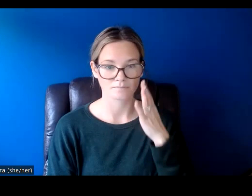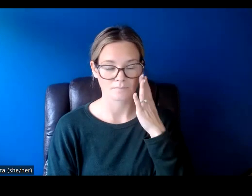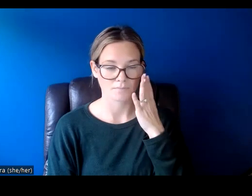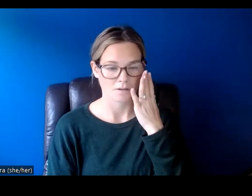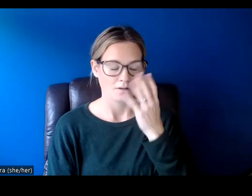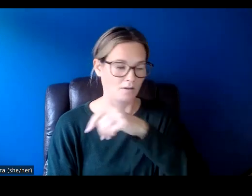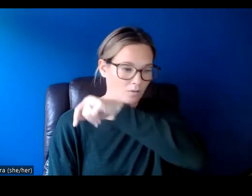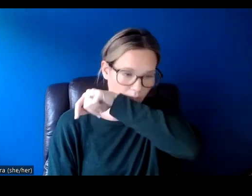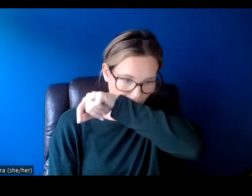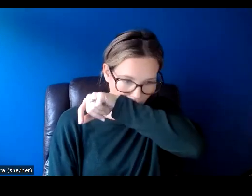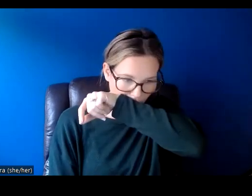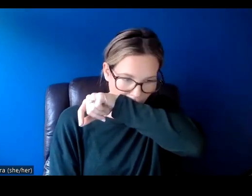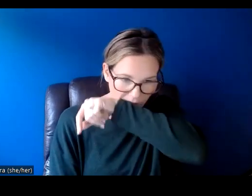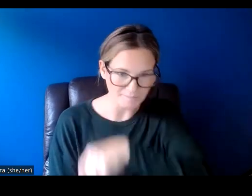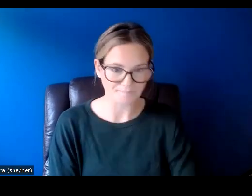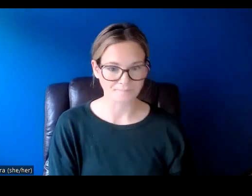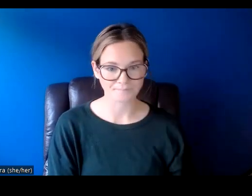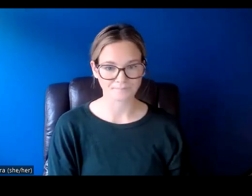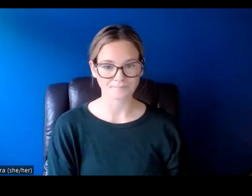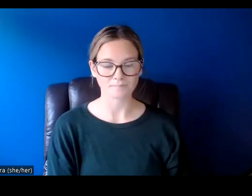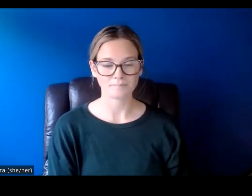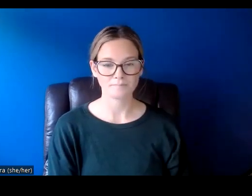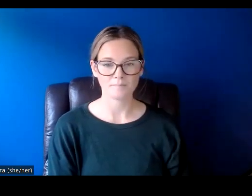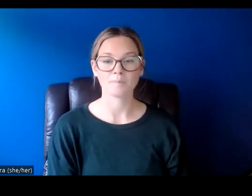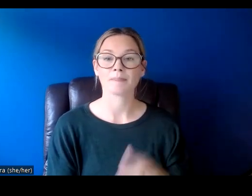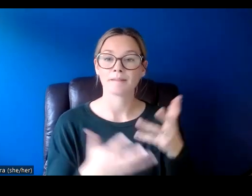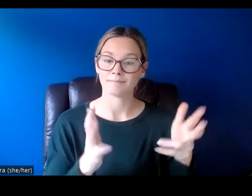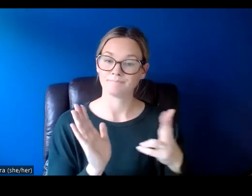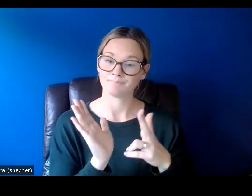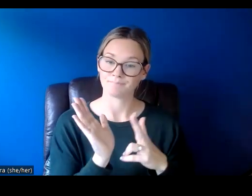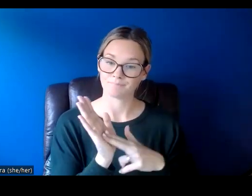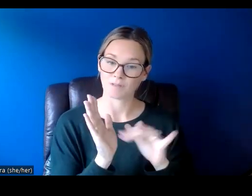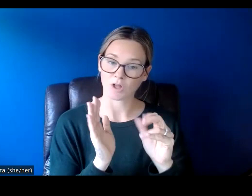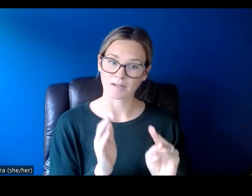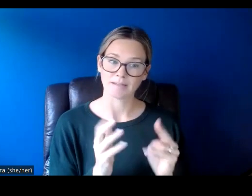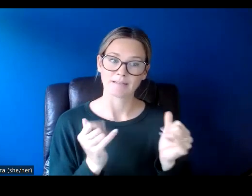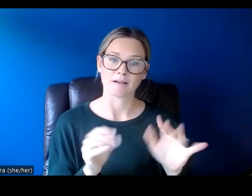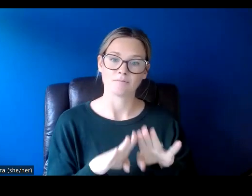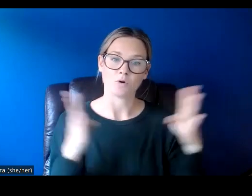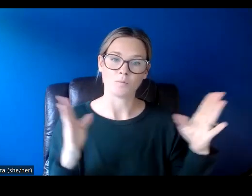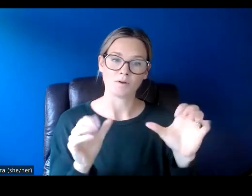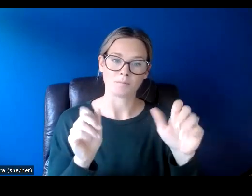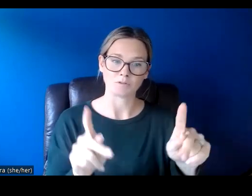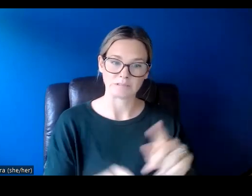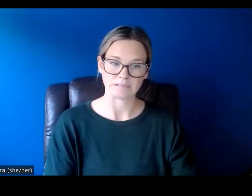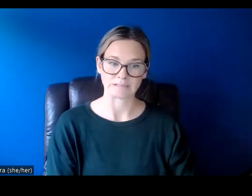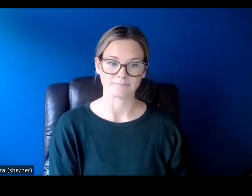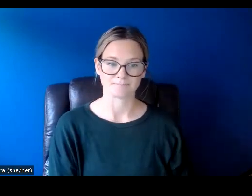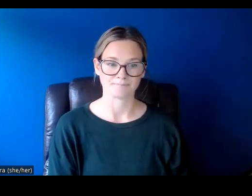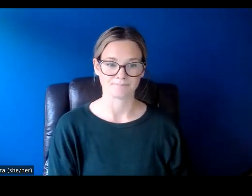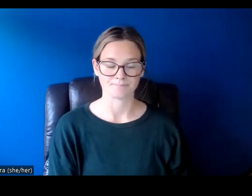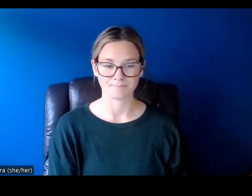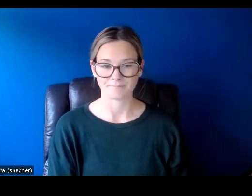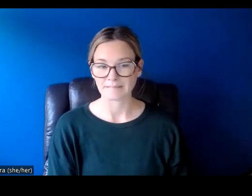So now we are logged in and we're going to check out our open opportunities. So see